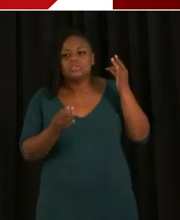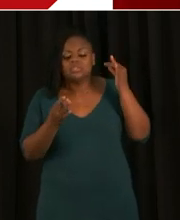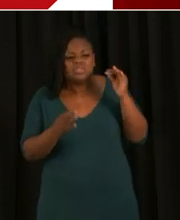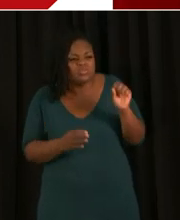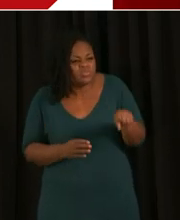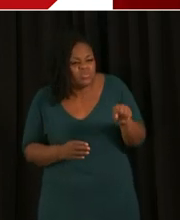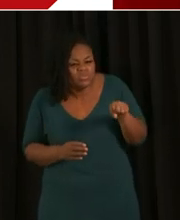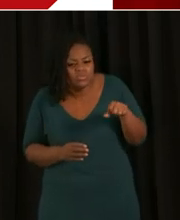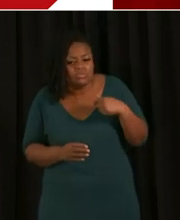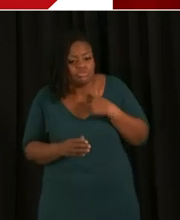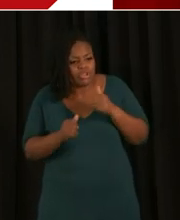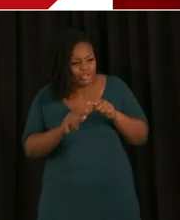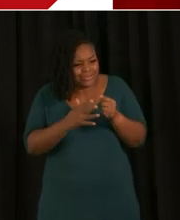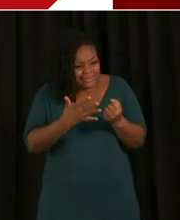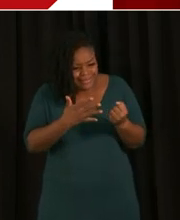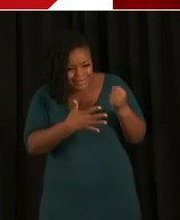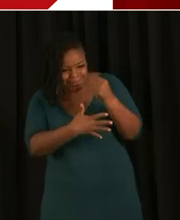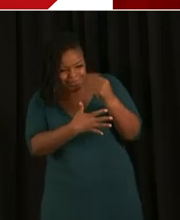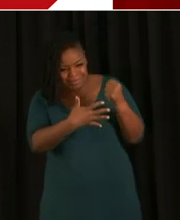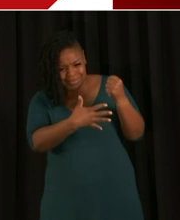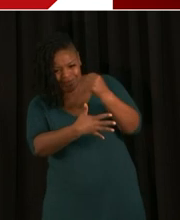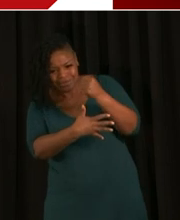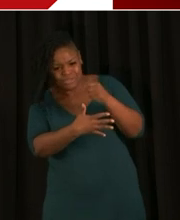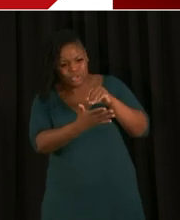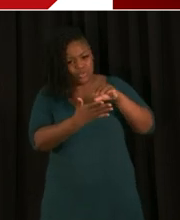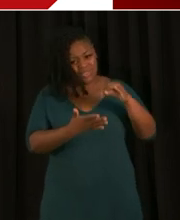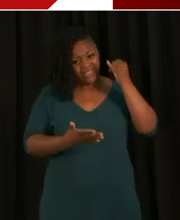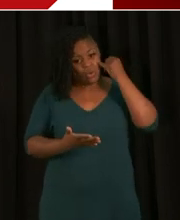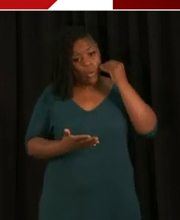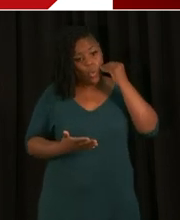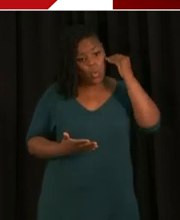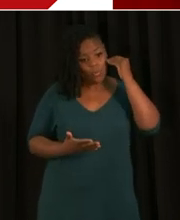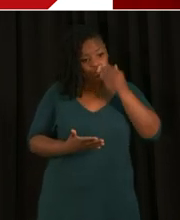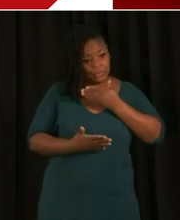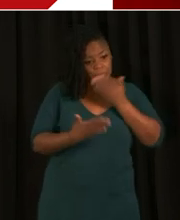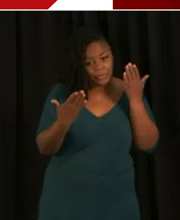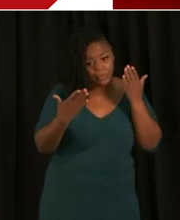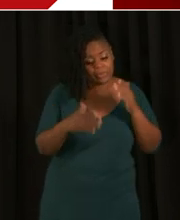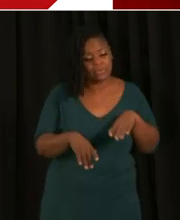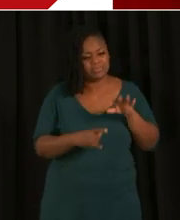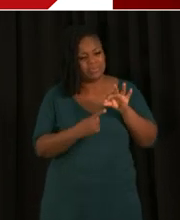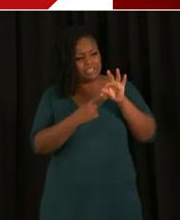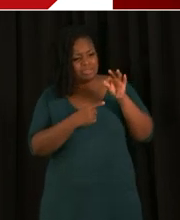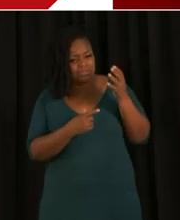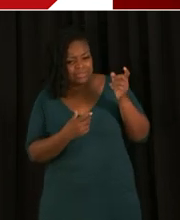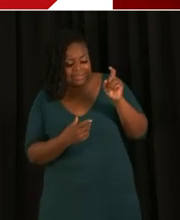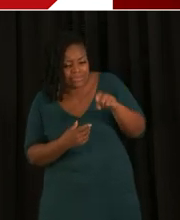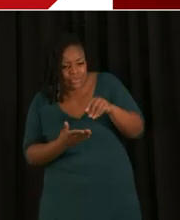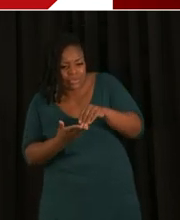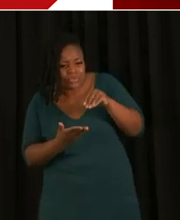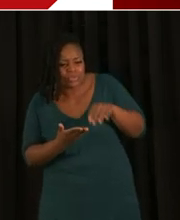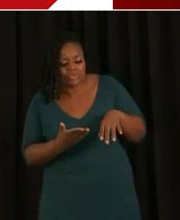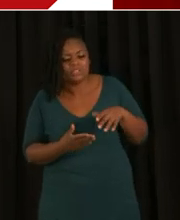homelessness, those students that receive special education services, those students that are language learners.